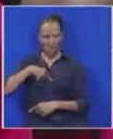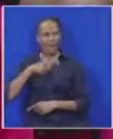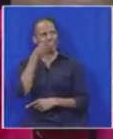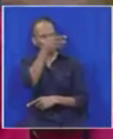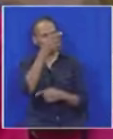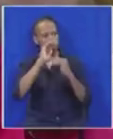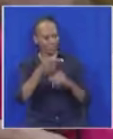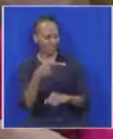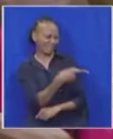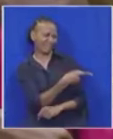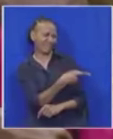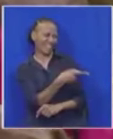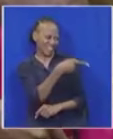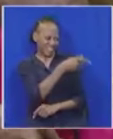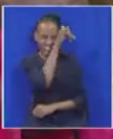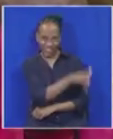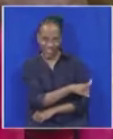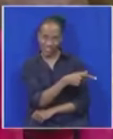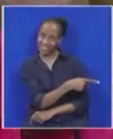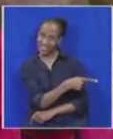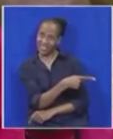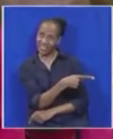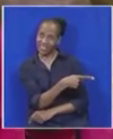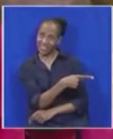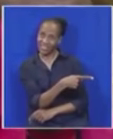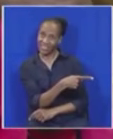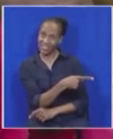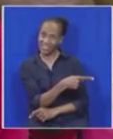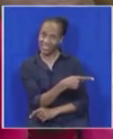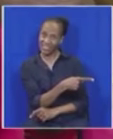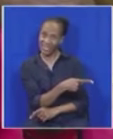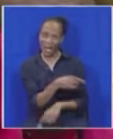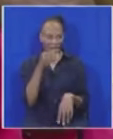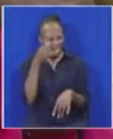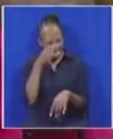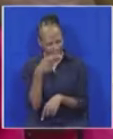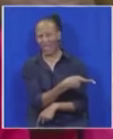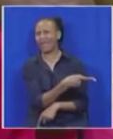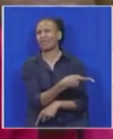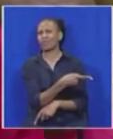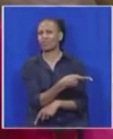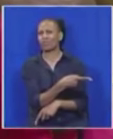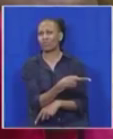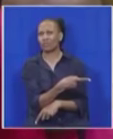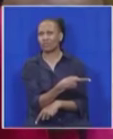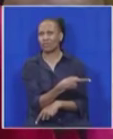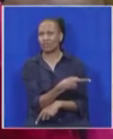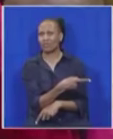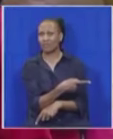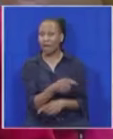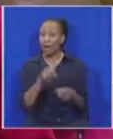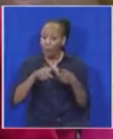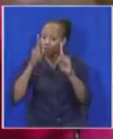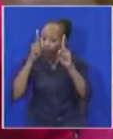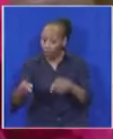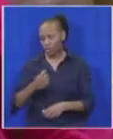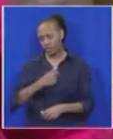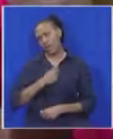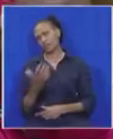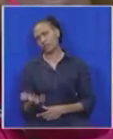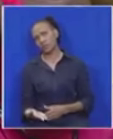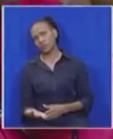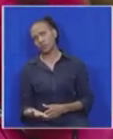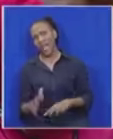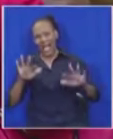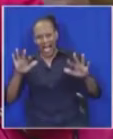him to stay here as a constitutional, as a criminal. making a point of order. It is a point of order. is no longer a